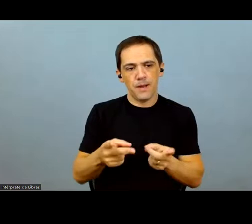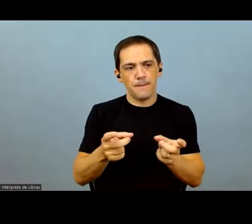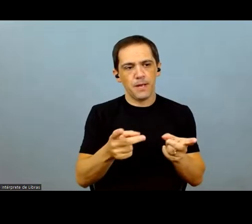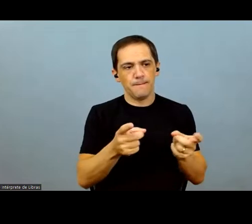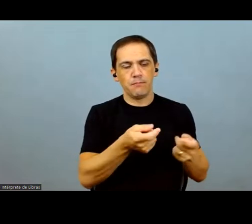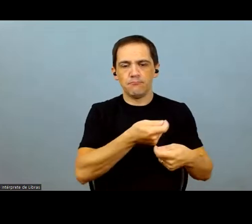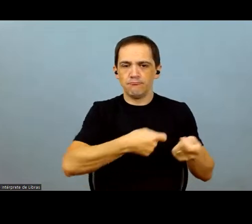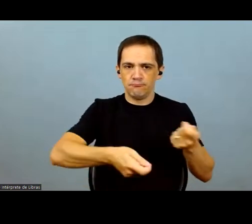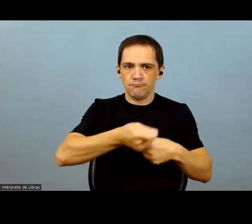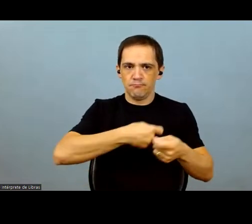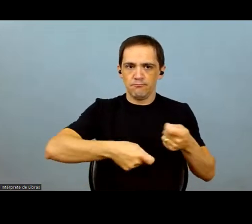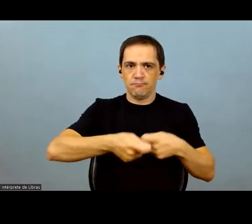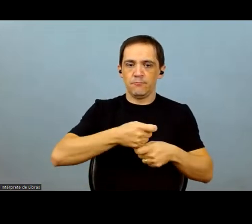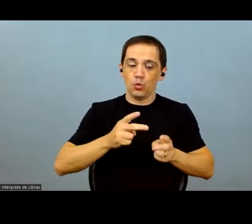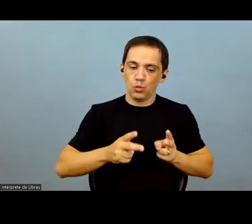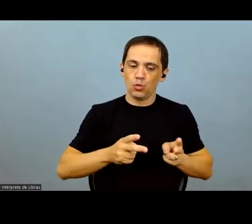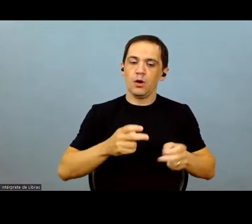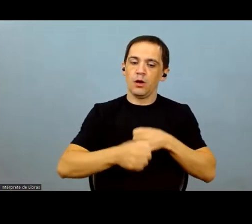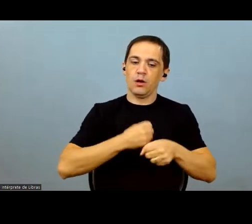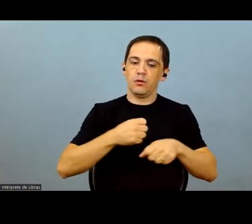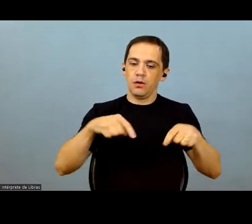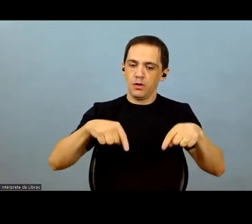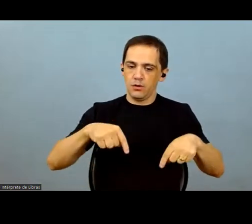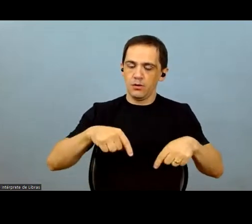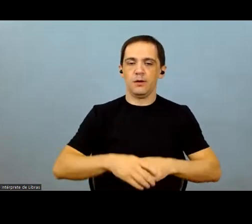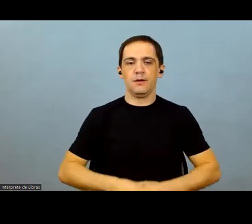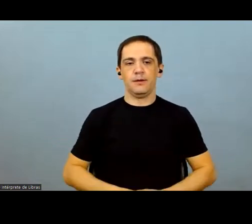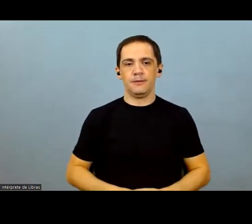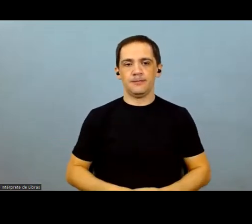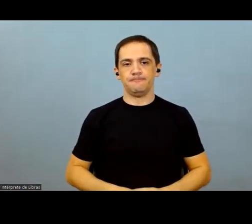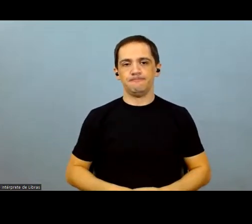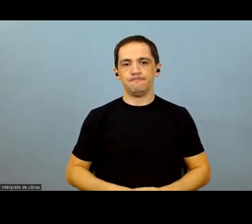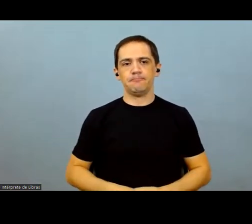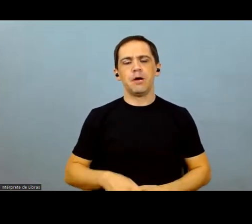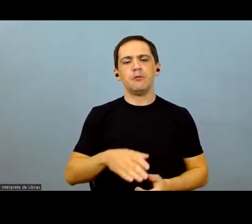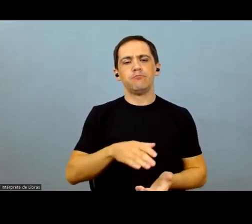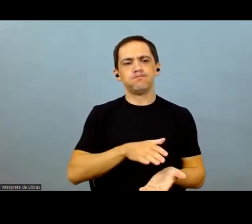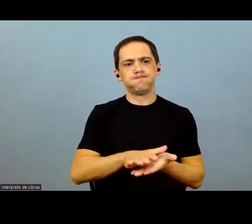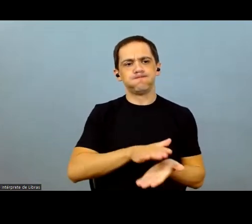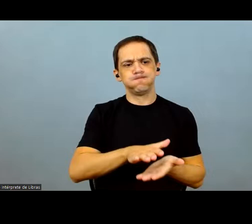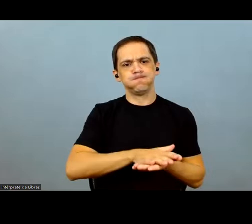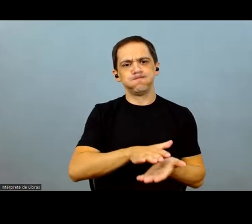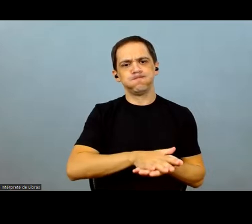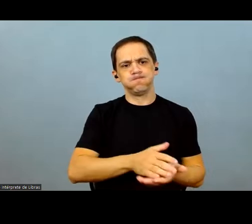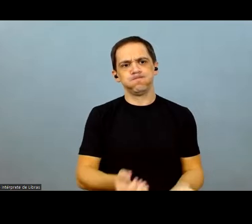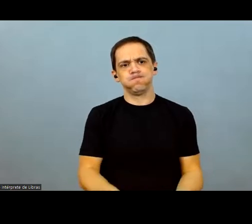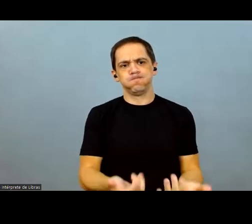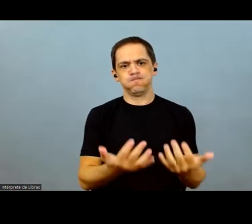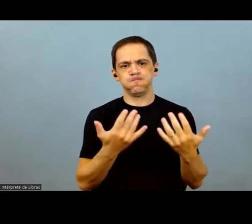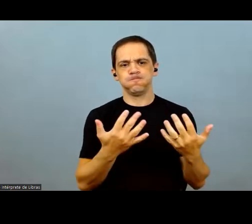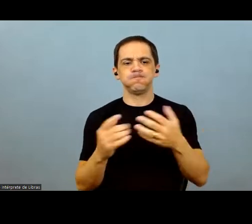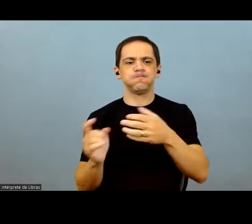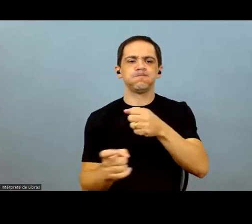their volume this year. Now, the bulk of volume this year is due to two reasons. We had